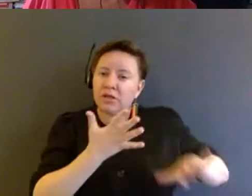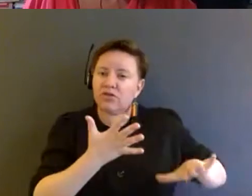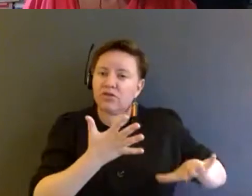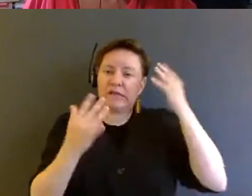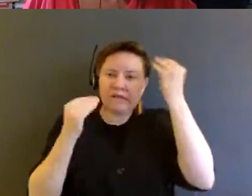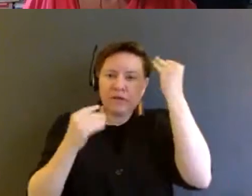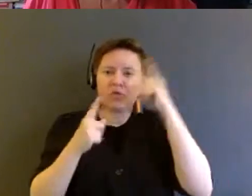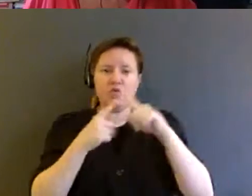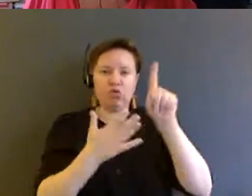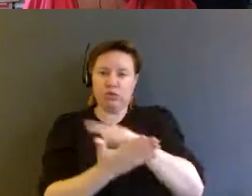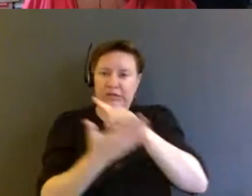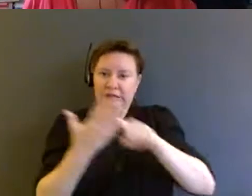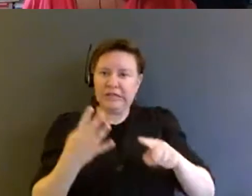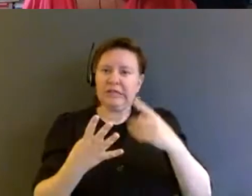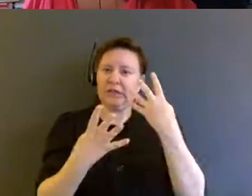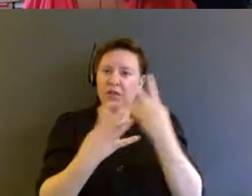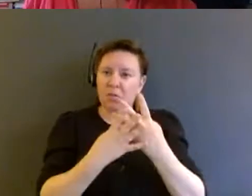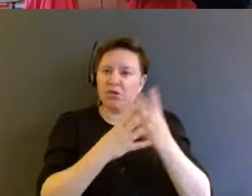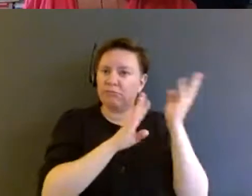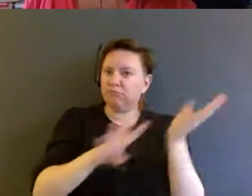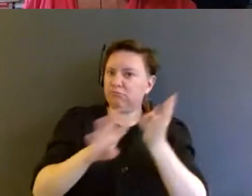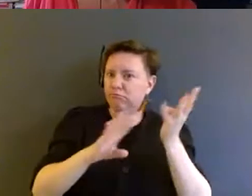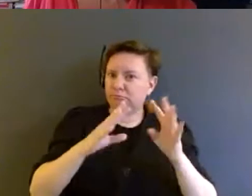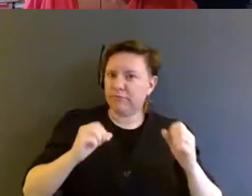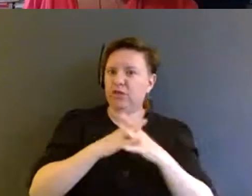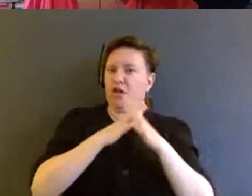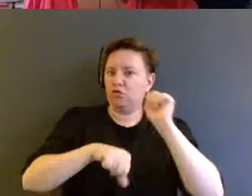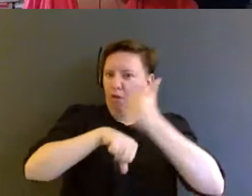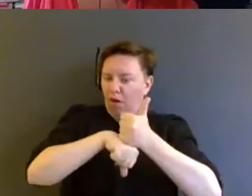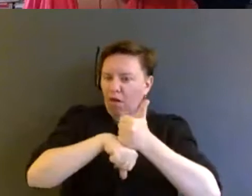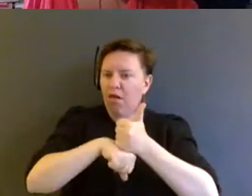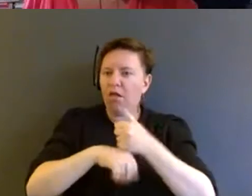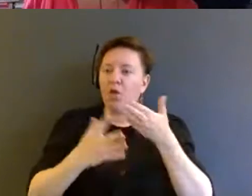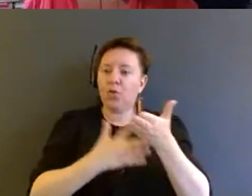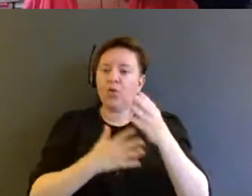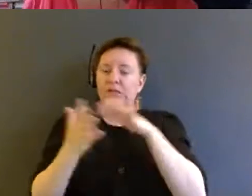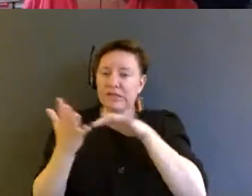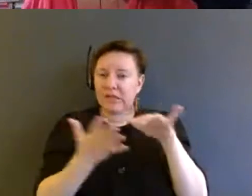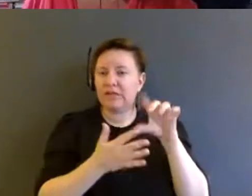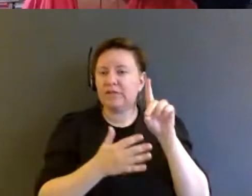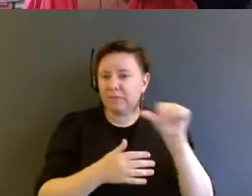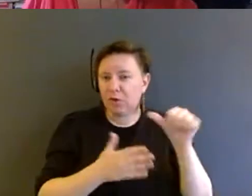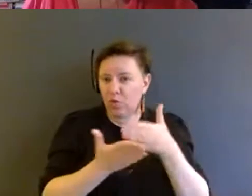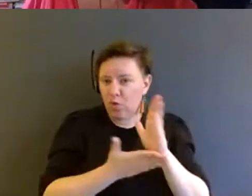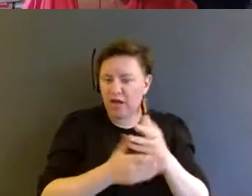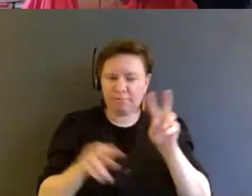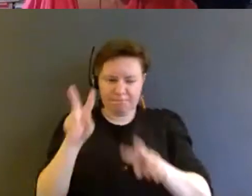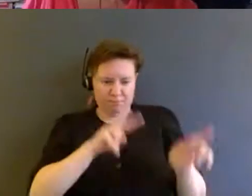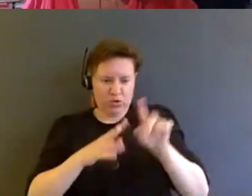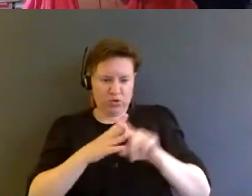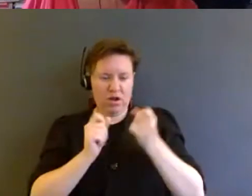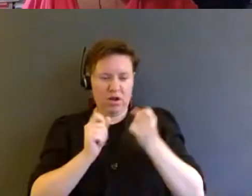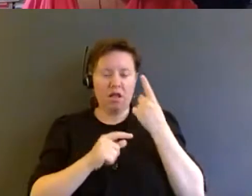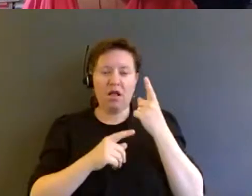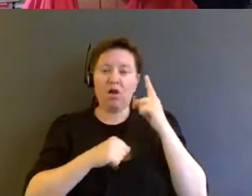industrial complex to disability studies and disability rights, we can begin to understand the ways in which criminalizing